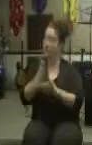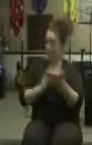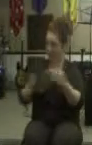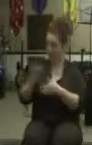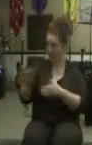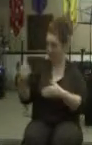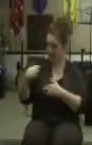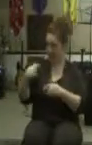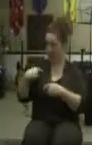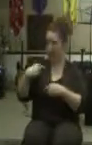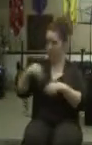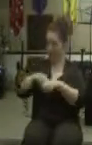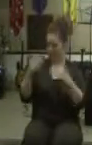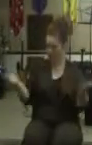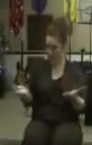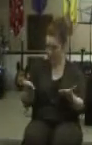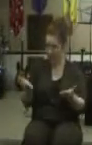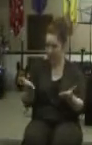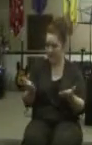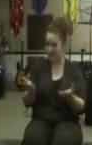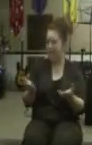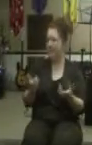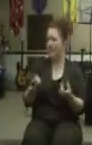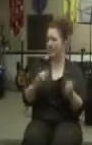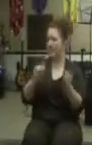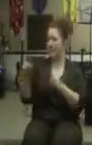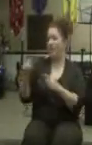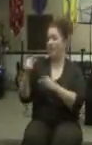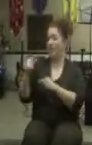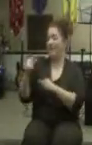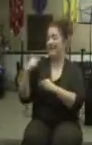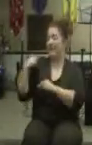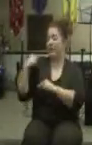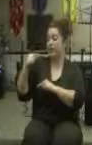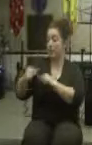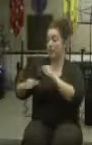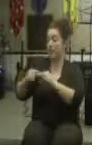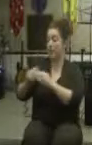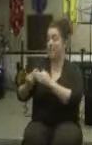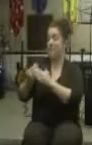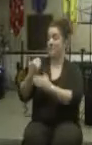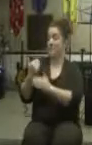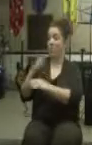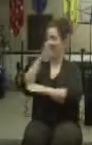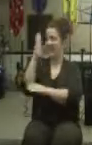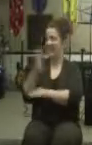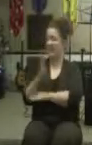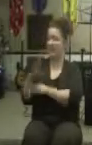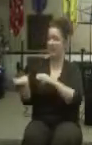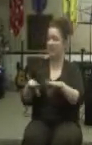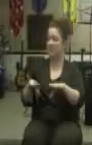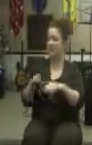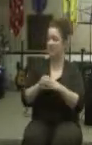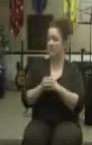There are some things that we do in our society that if you go a generation before us, they never did.